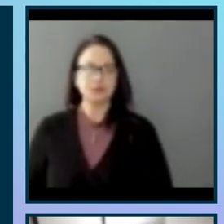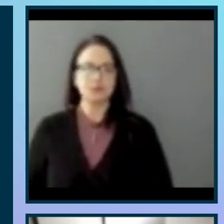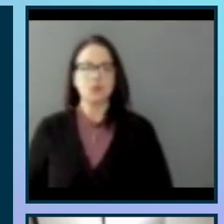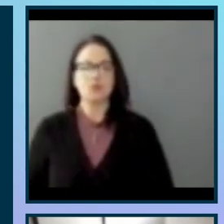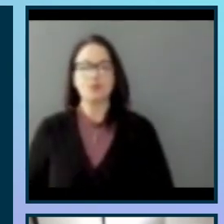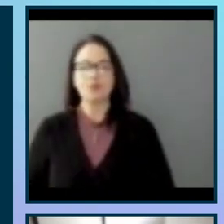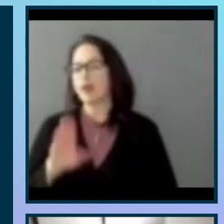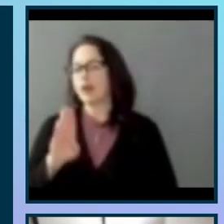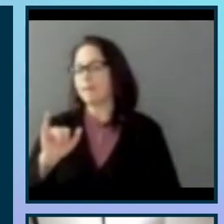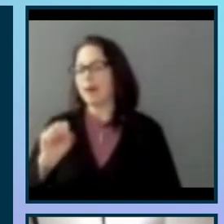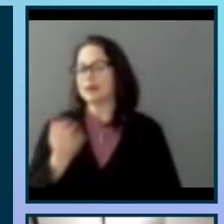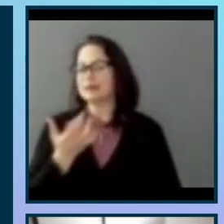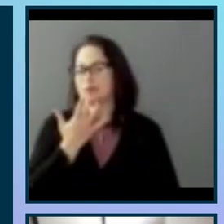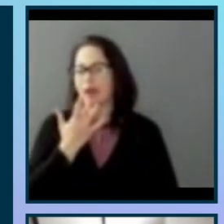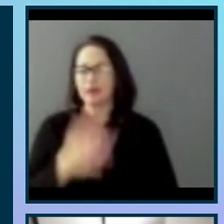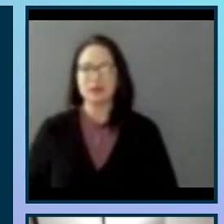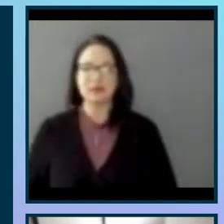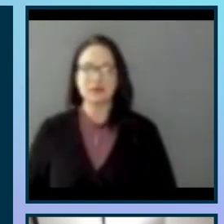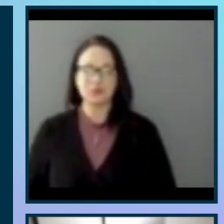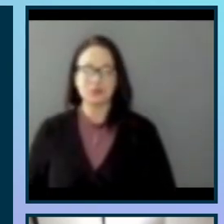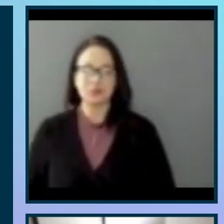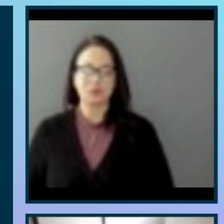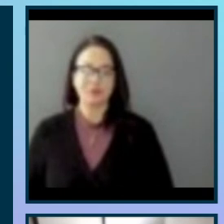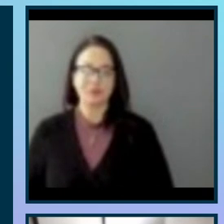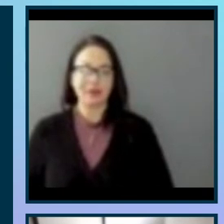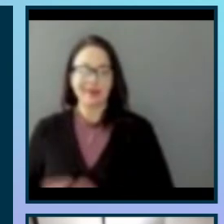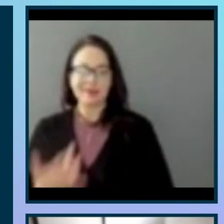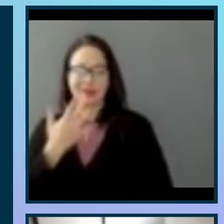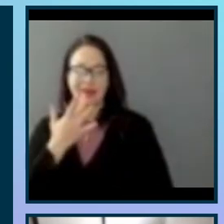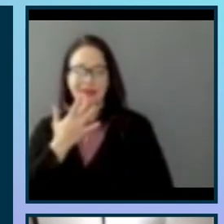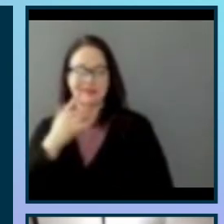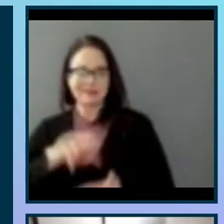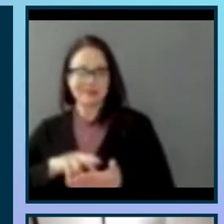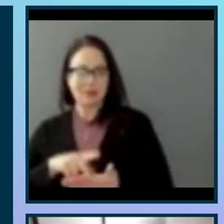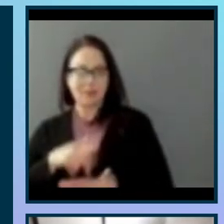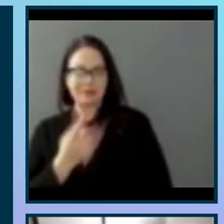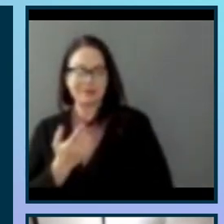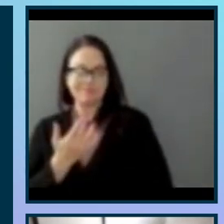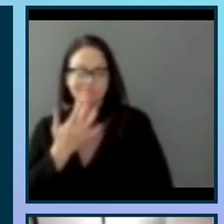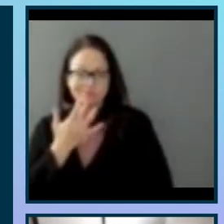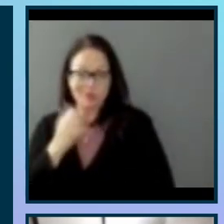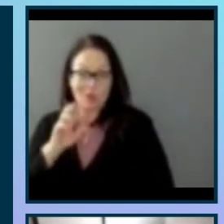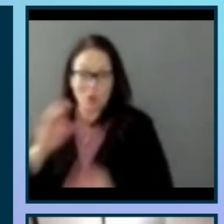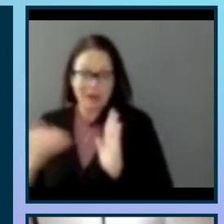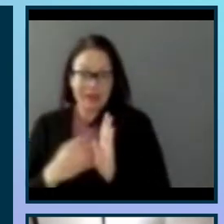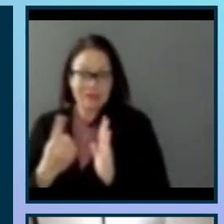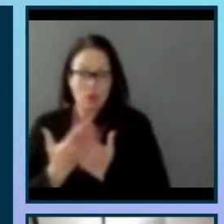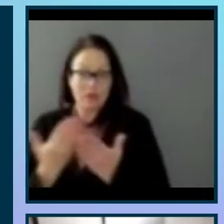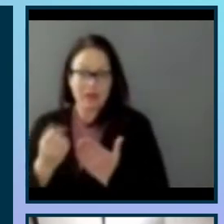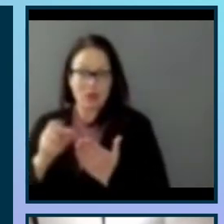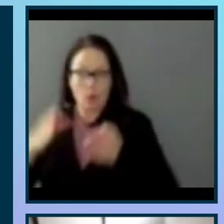Bias. So bias is disproportionate weight in favor of or against one thing, person, or group